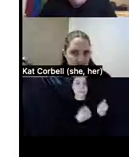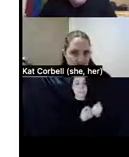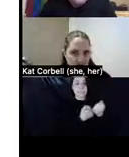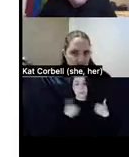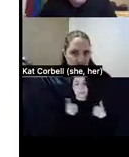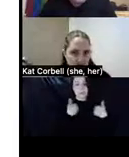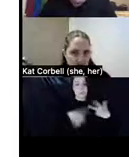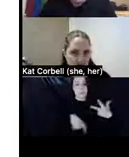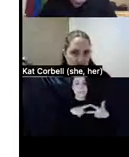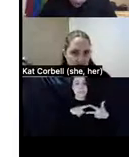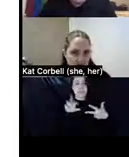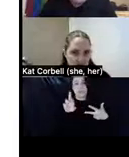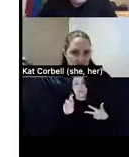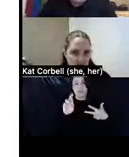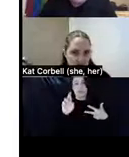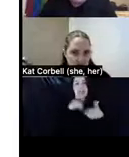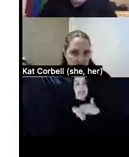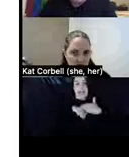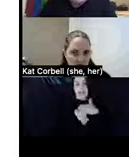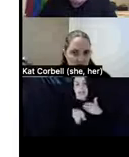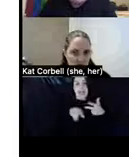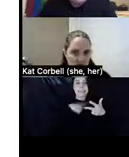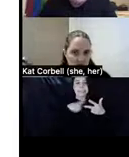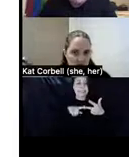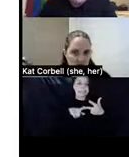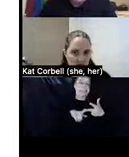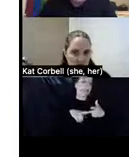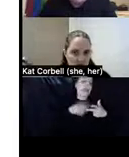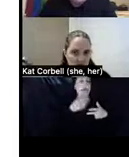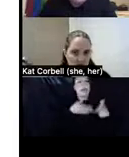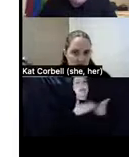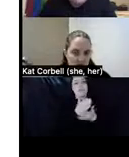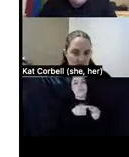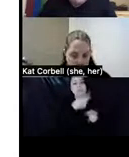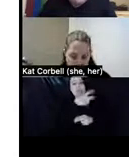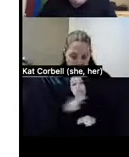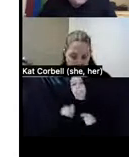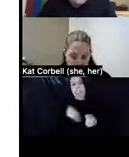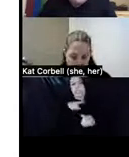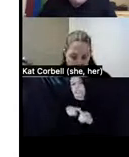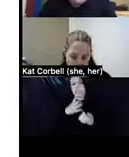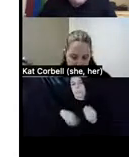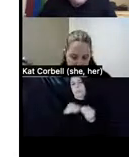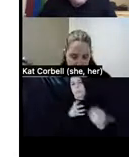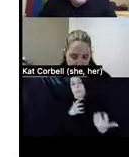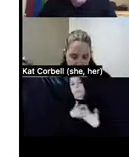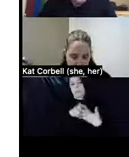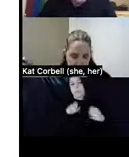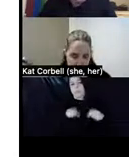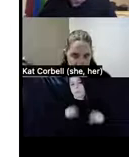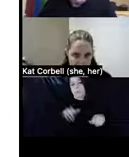elevators, et cetera, and the right to transfer to a more suitable apartment as needed.